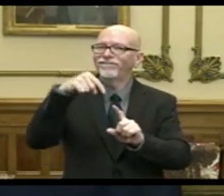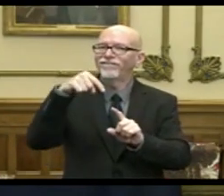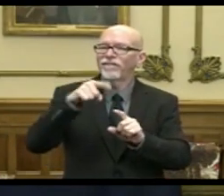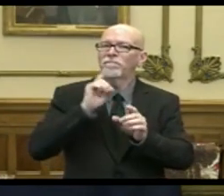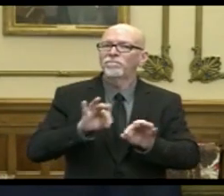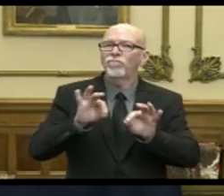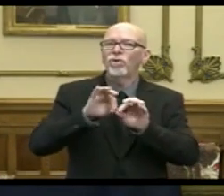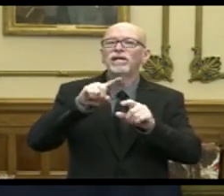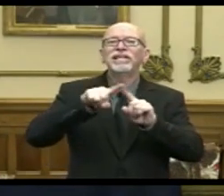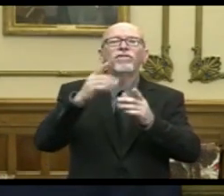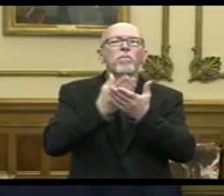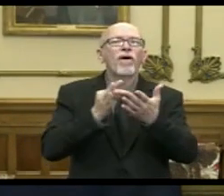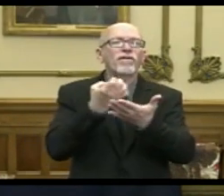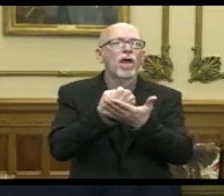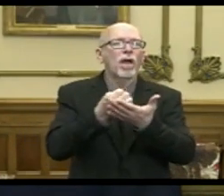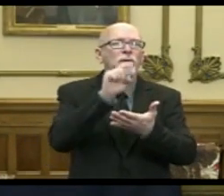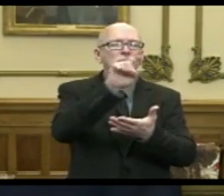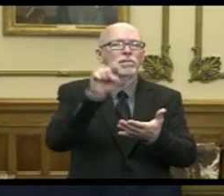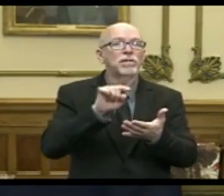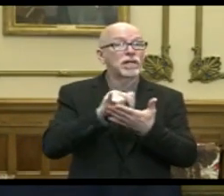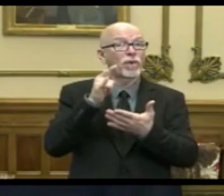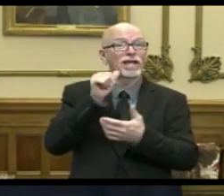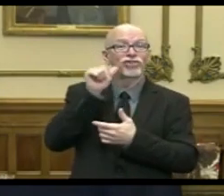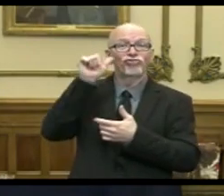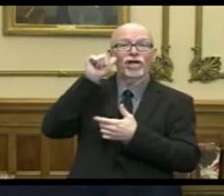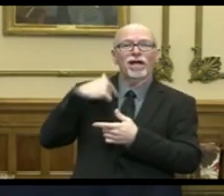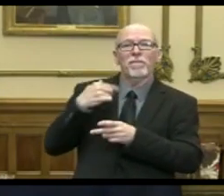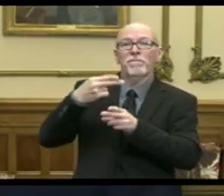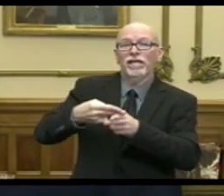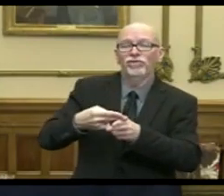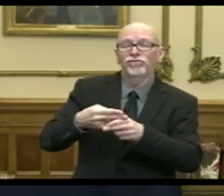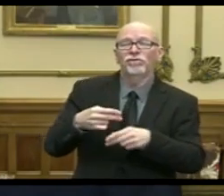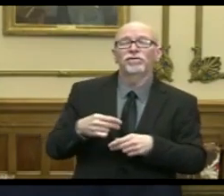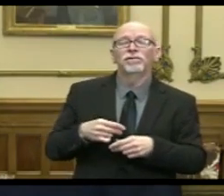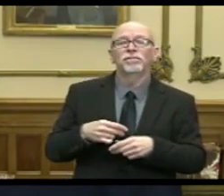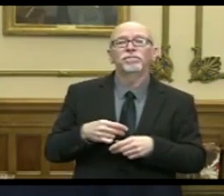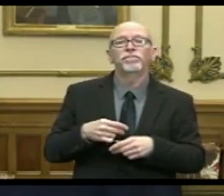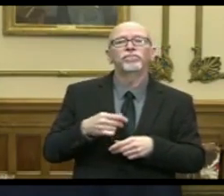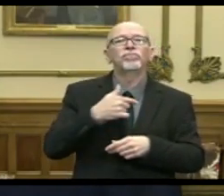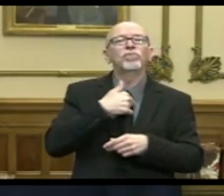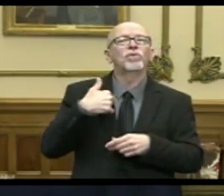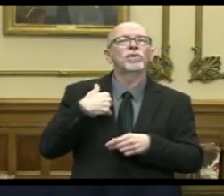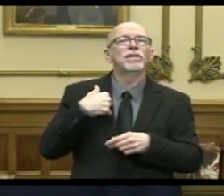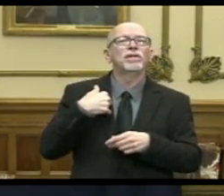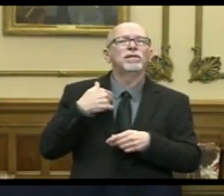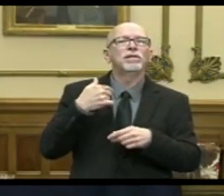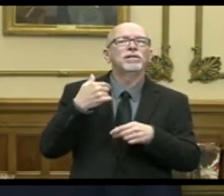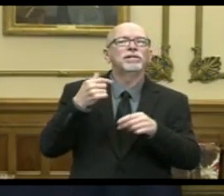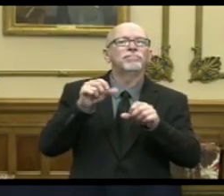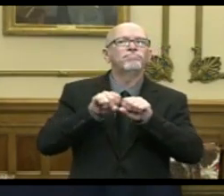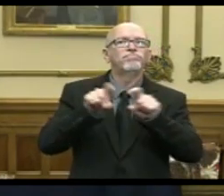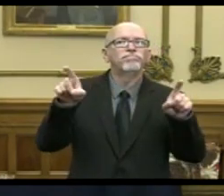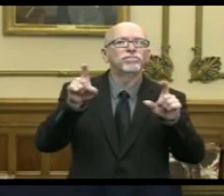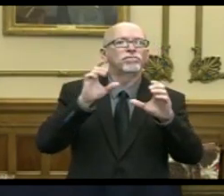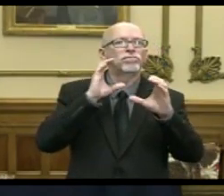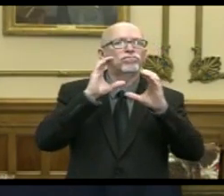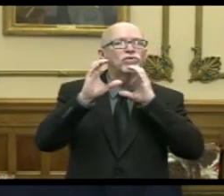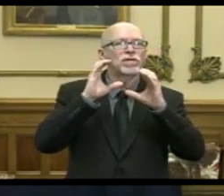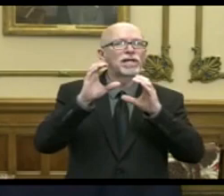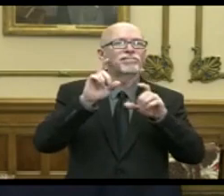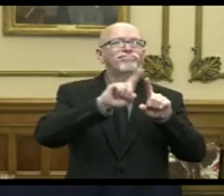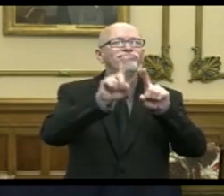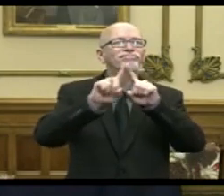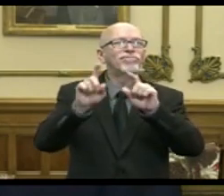sectors of our economy. That's why yesterday I mentioned that we sent out communication to